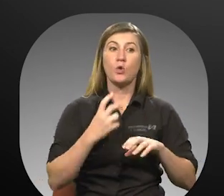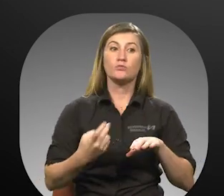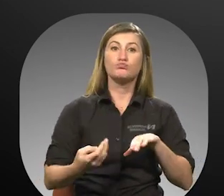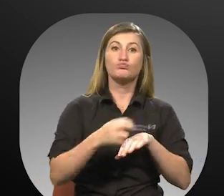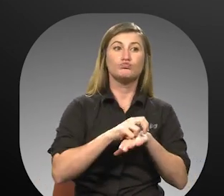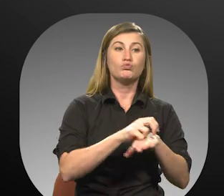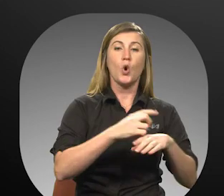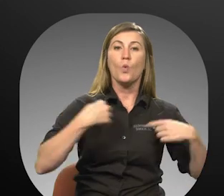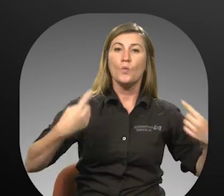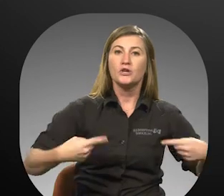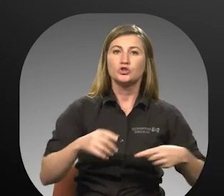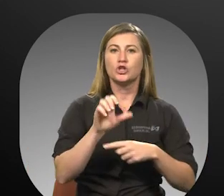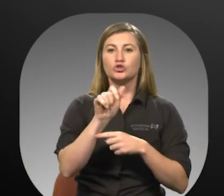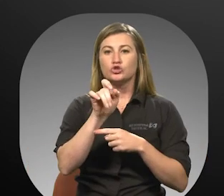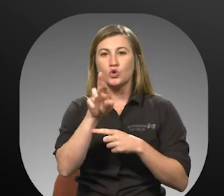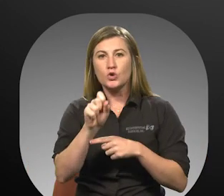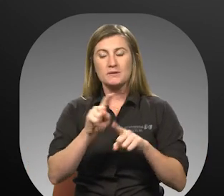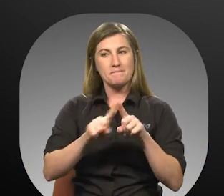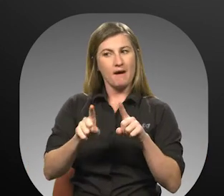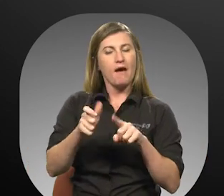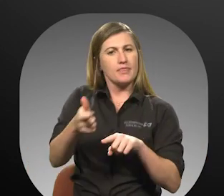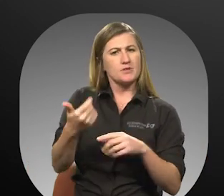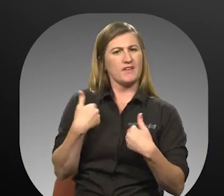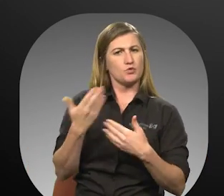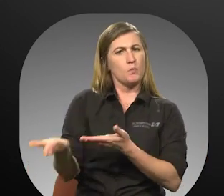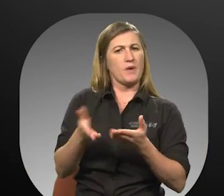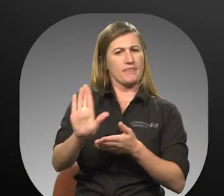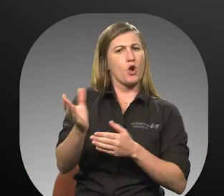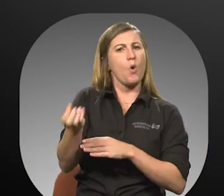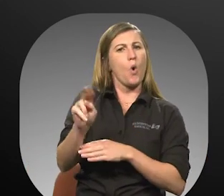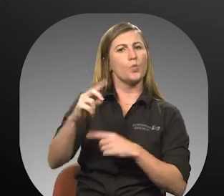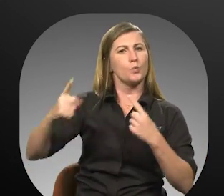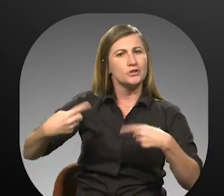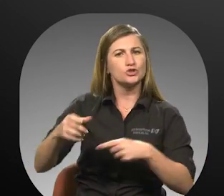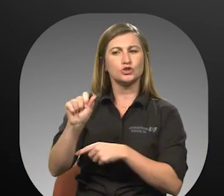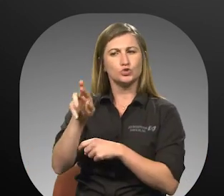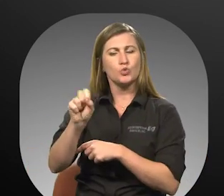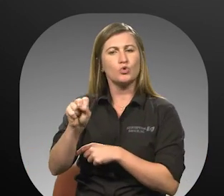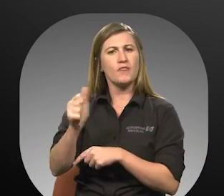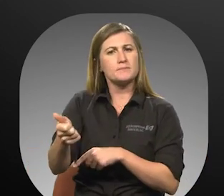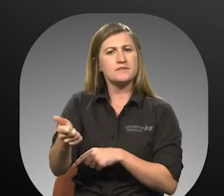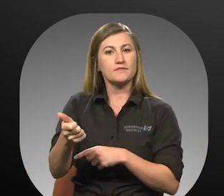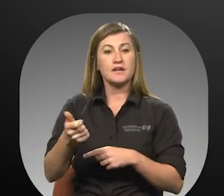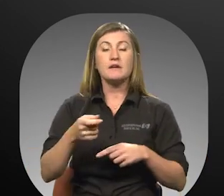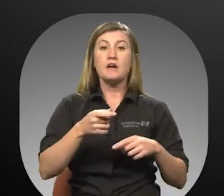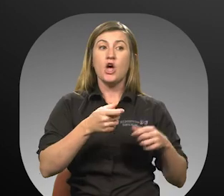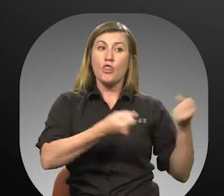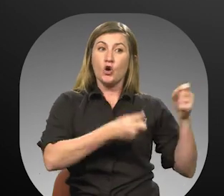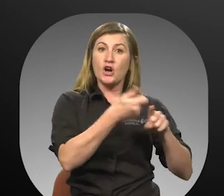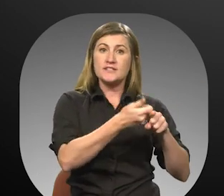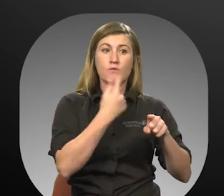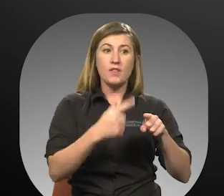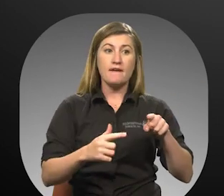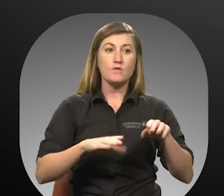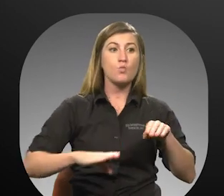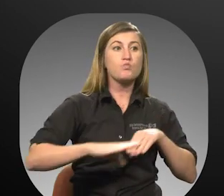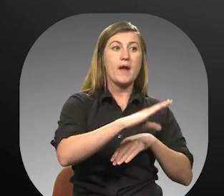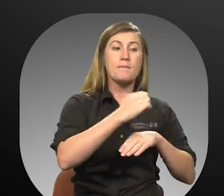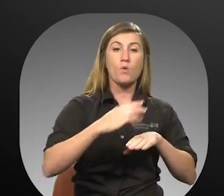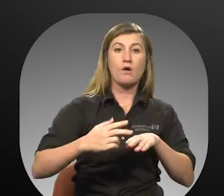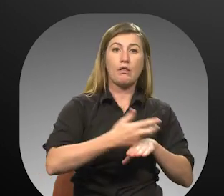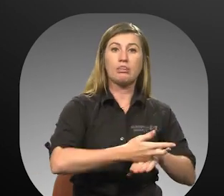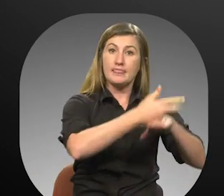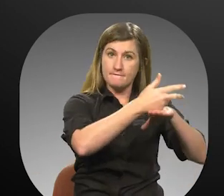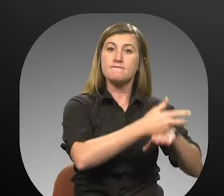the customer must have their own wheelchair or scooter. Vehicles may be equipped with a ramp or a lift for entry. Wheelchair customers